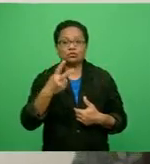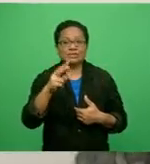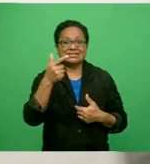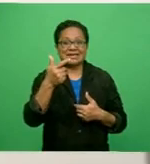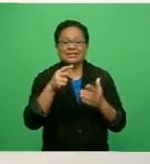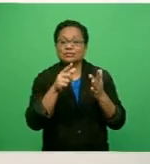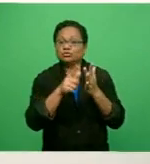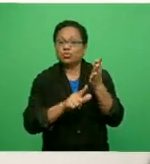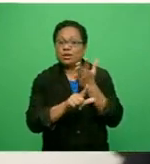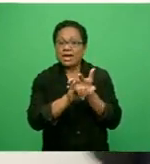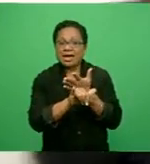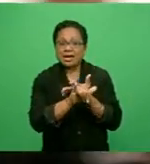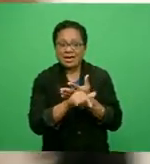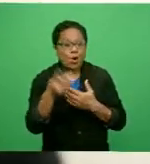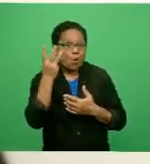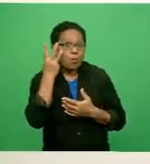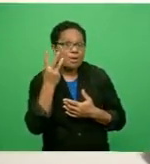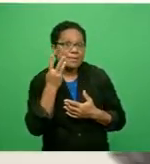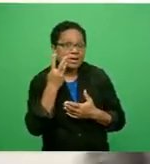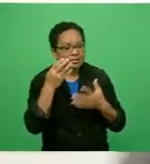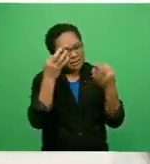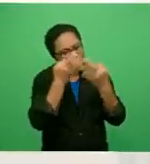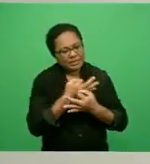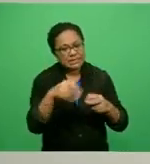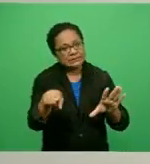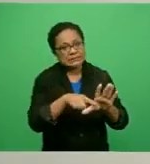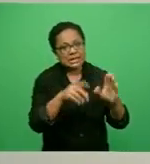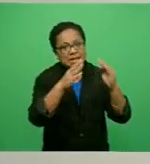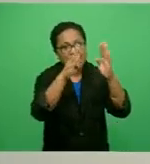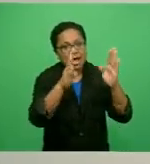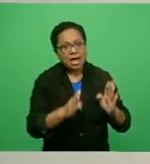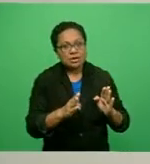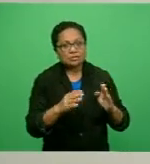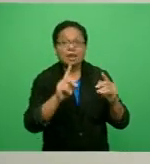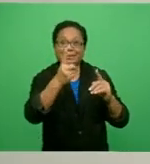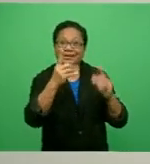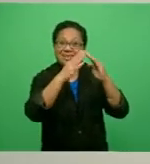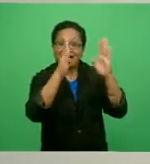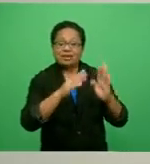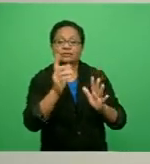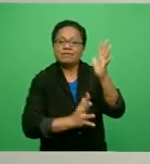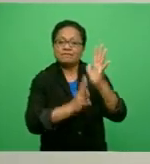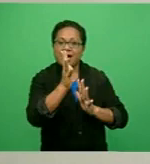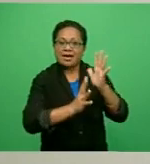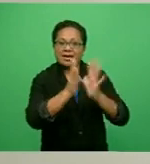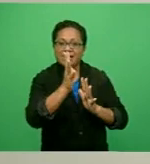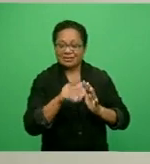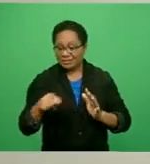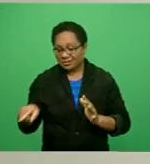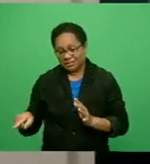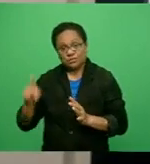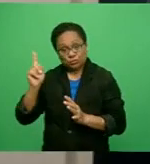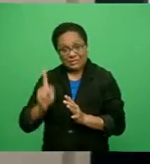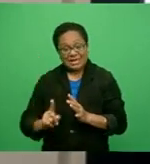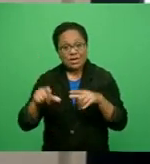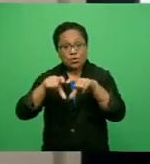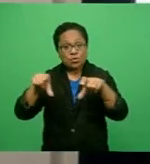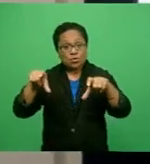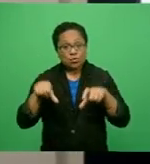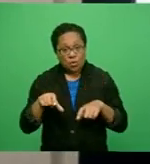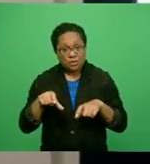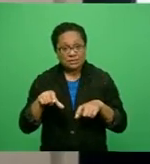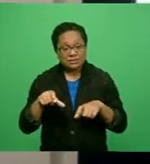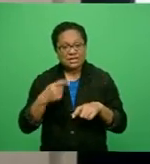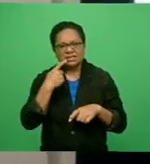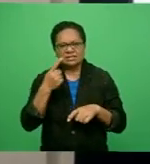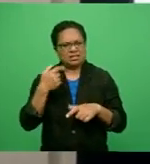found Chen unconscious when responding to a report of fire at her residence. After the accused gave his plea today, the Suba High Court